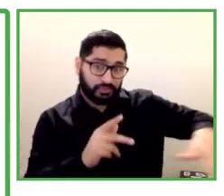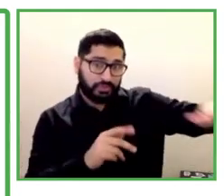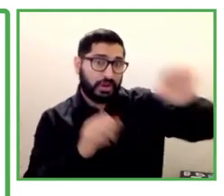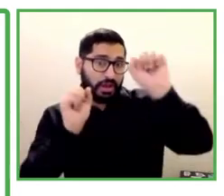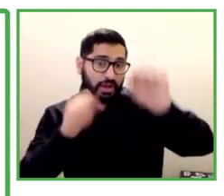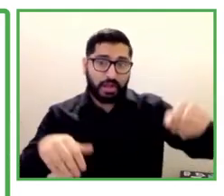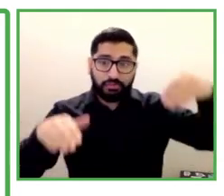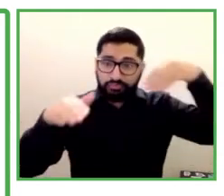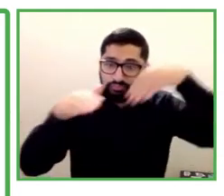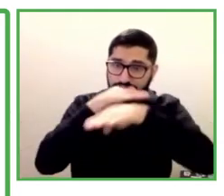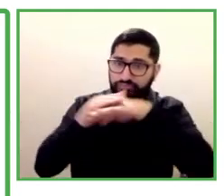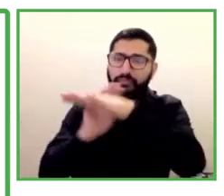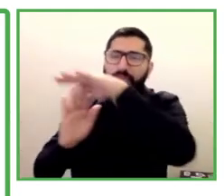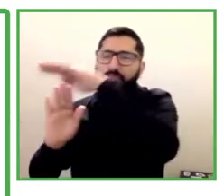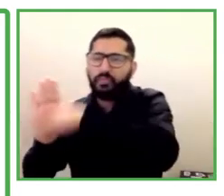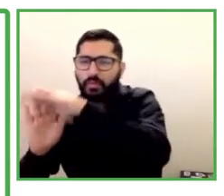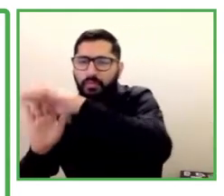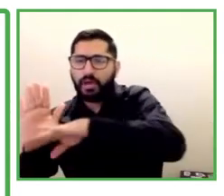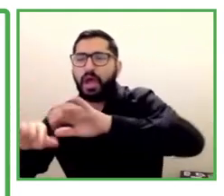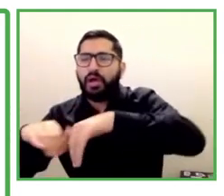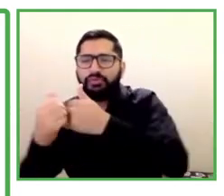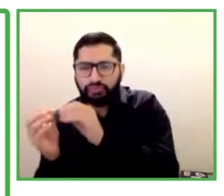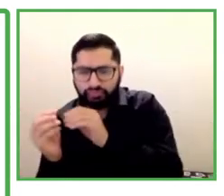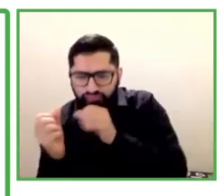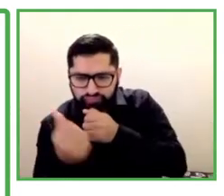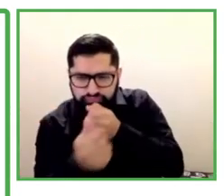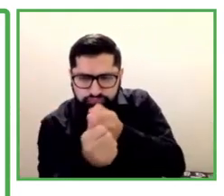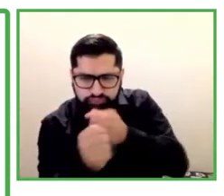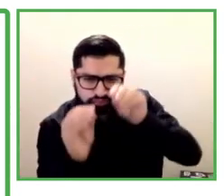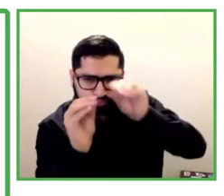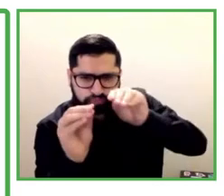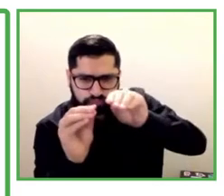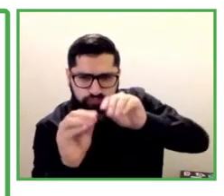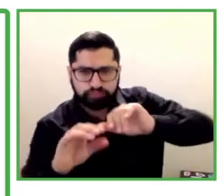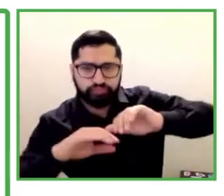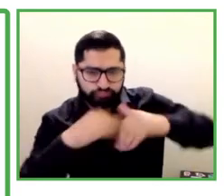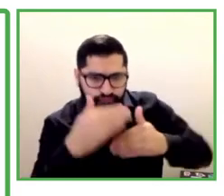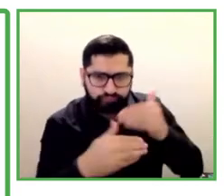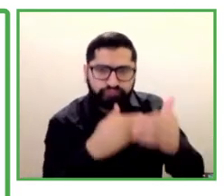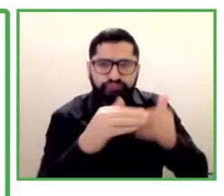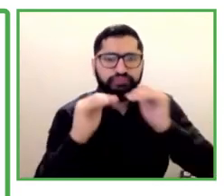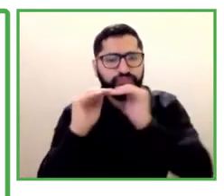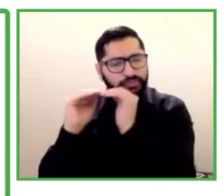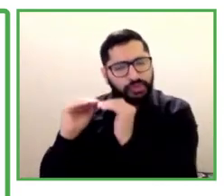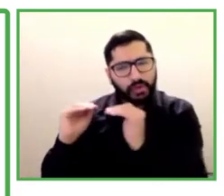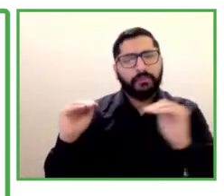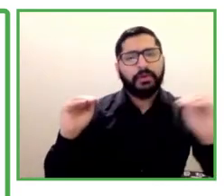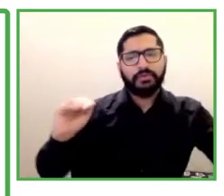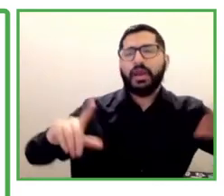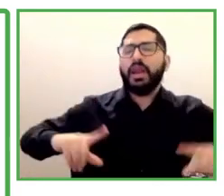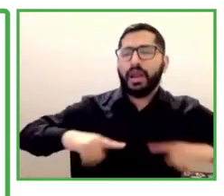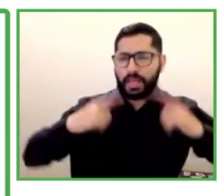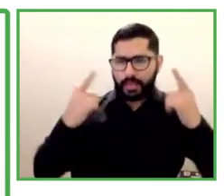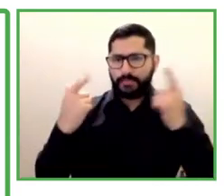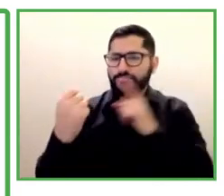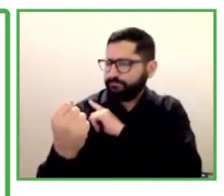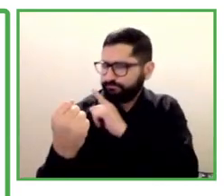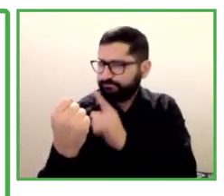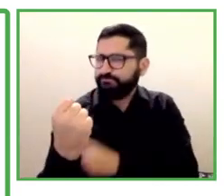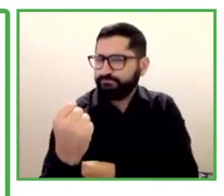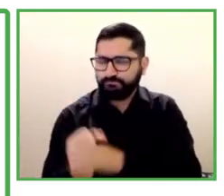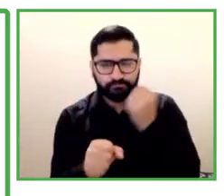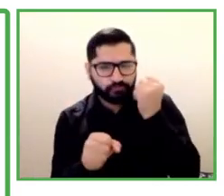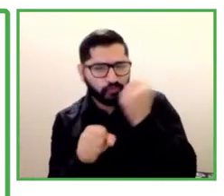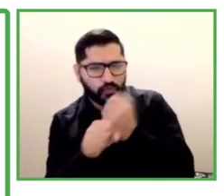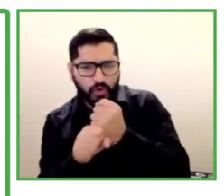to the employment market requirements and then continue to support both our graduates and the employers to ensure their success.